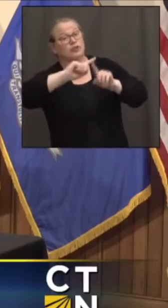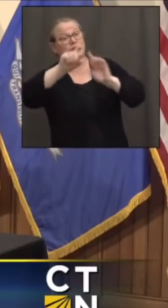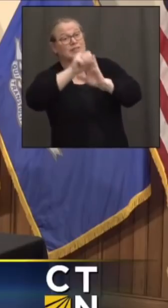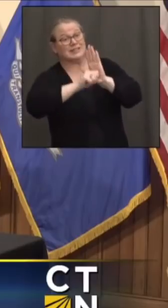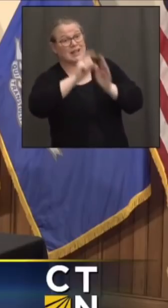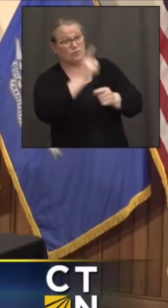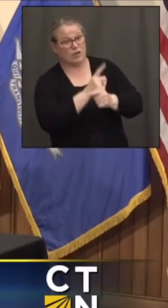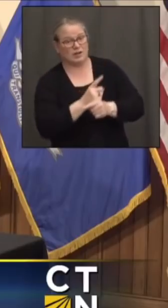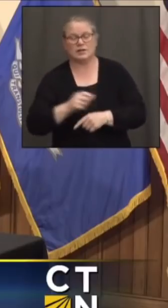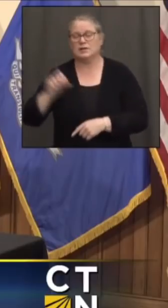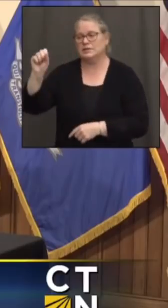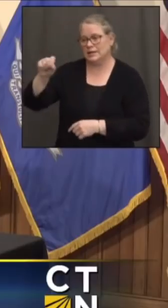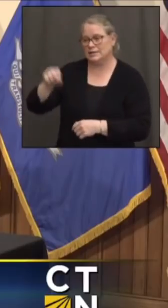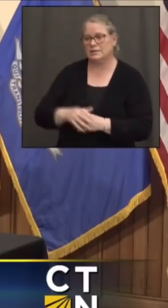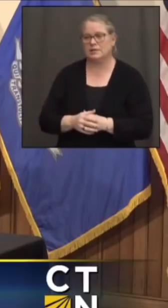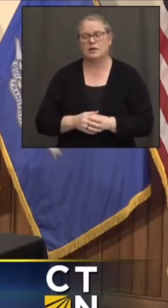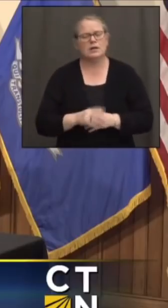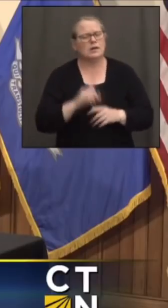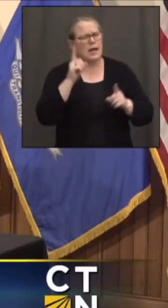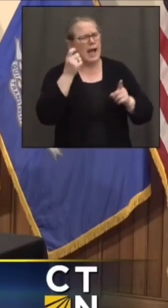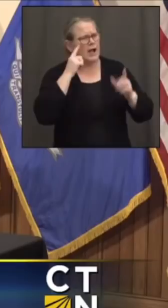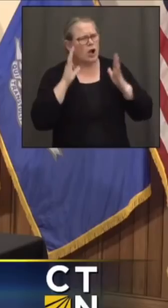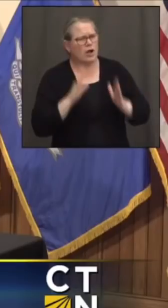unspent Medicaid funds. Is that correct?